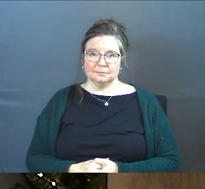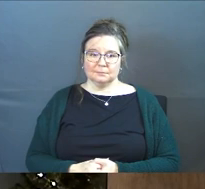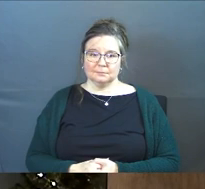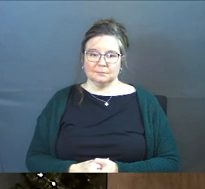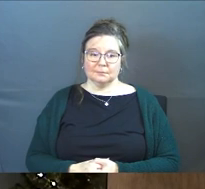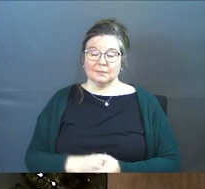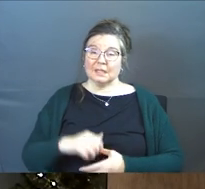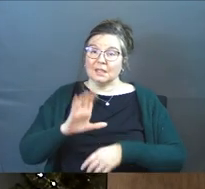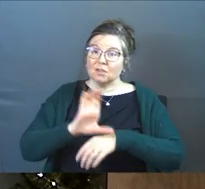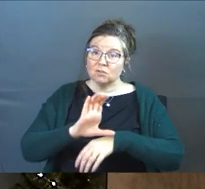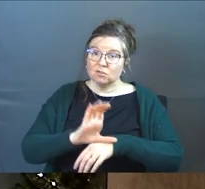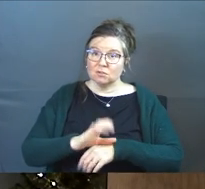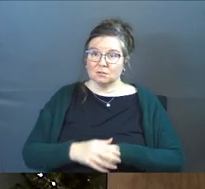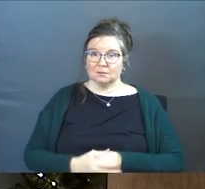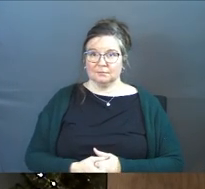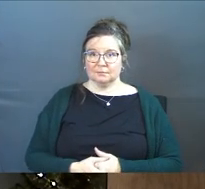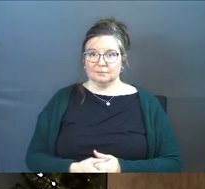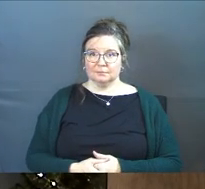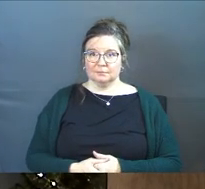in the church